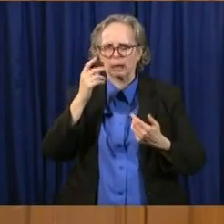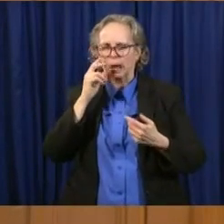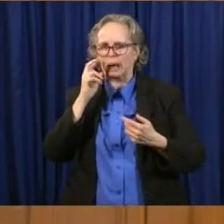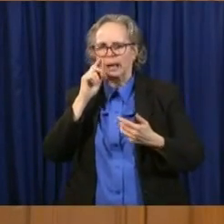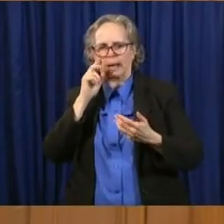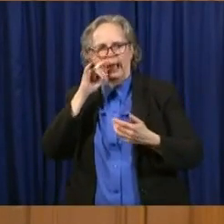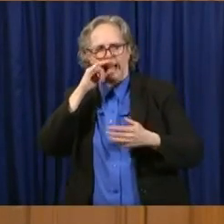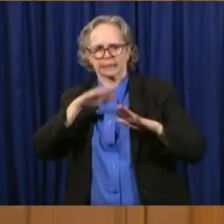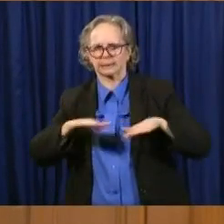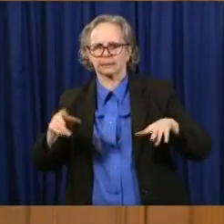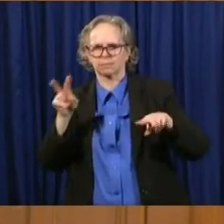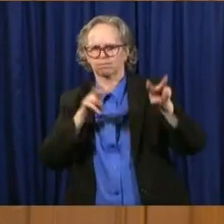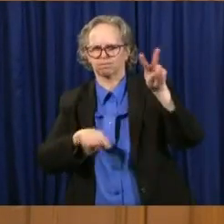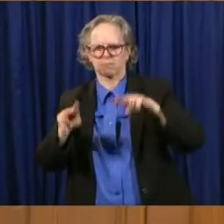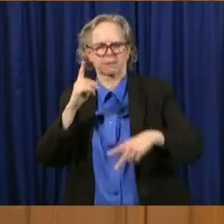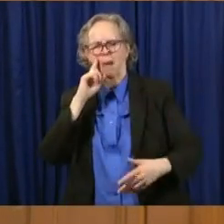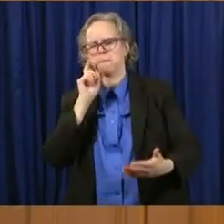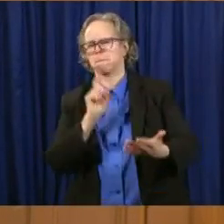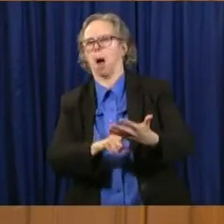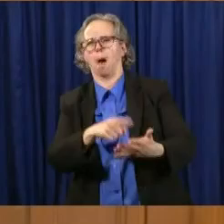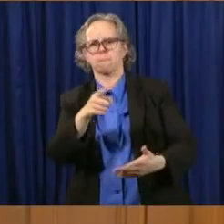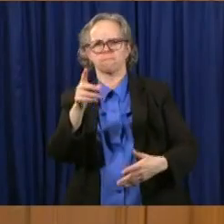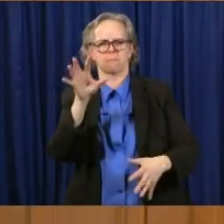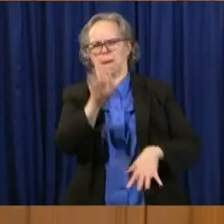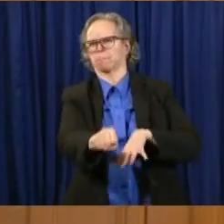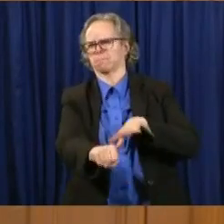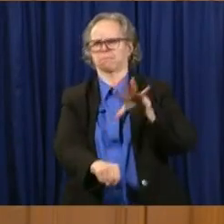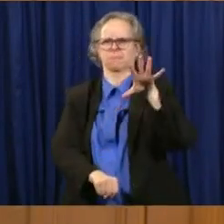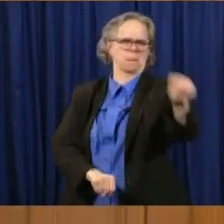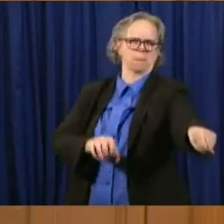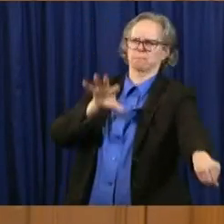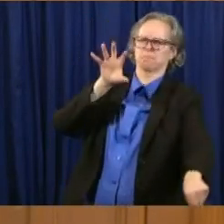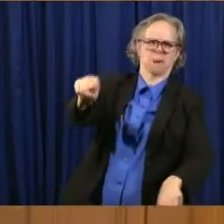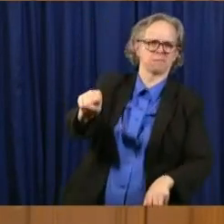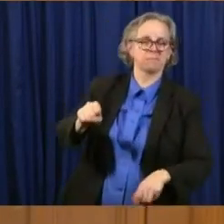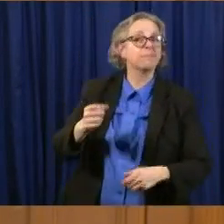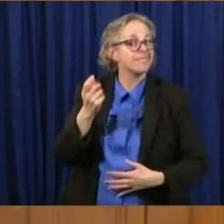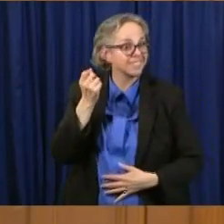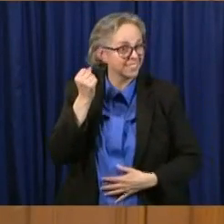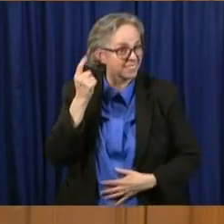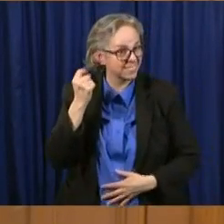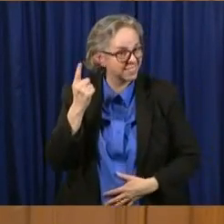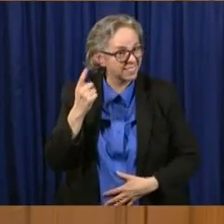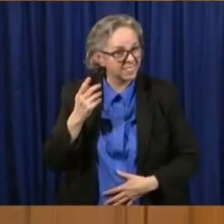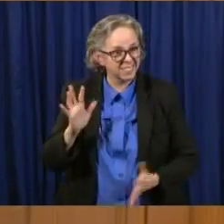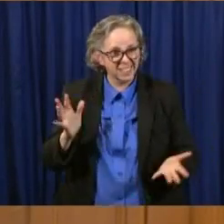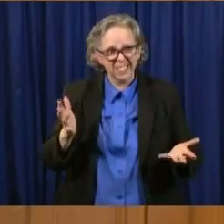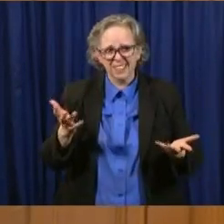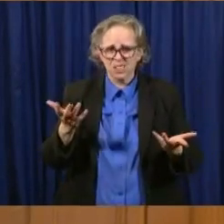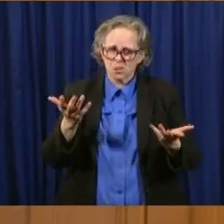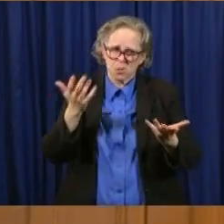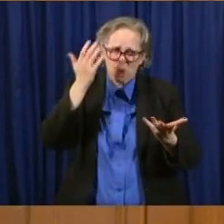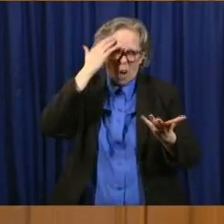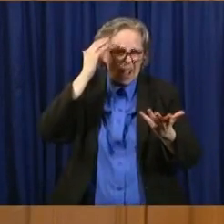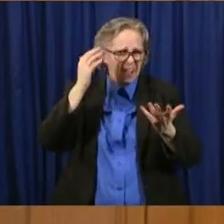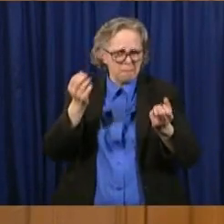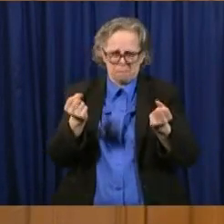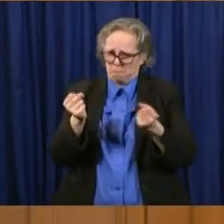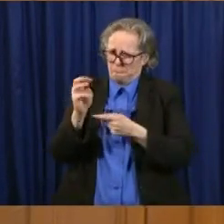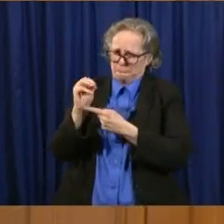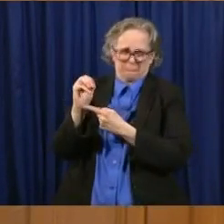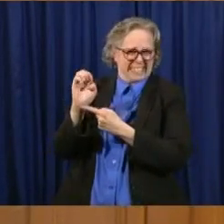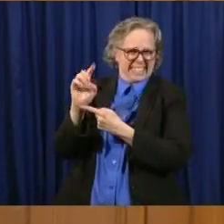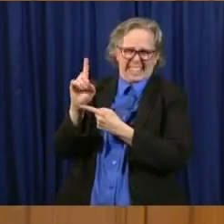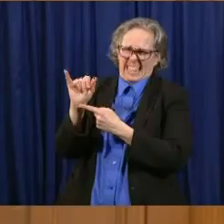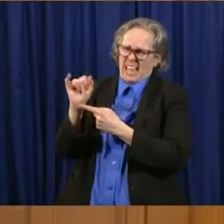about the amount of media our kids are seeing. And again, you'll have days when you're anxious, but don't kill yourself over